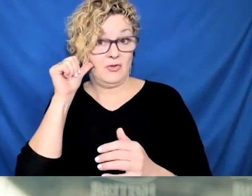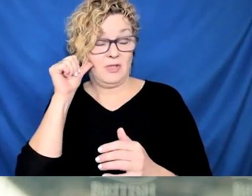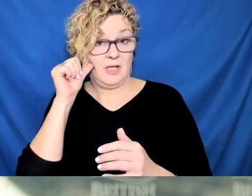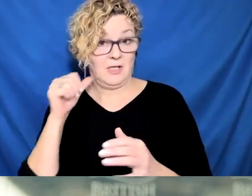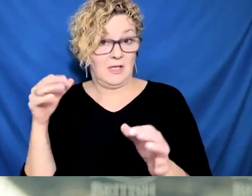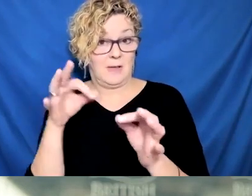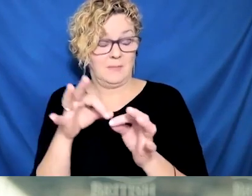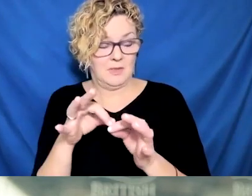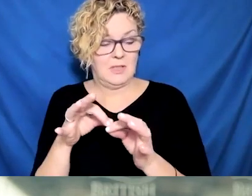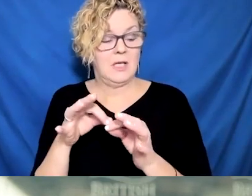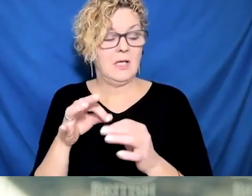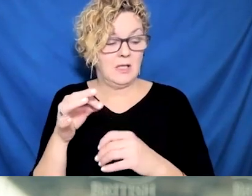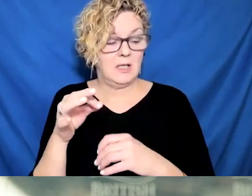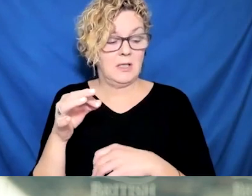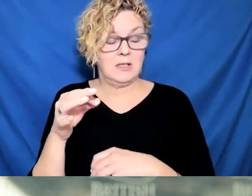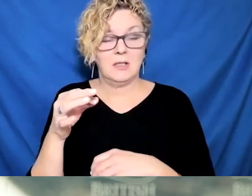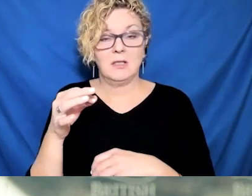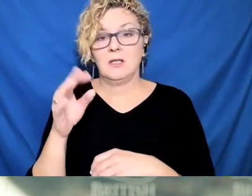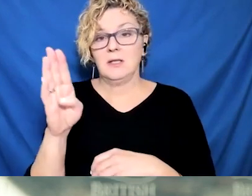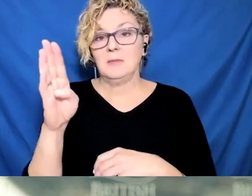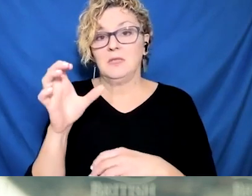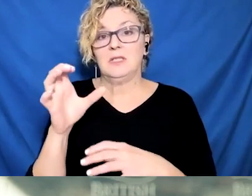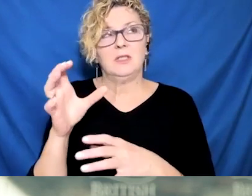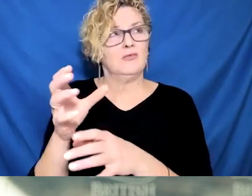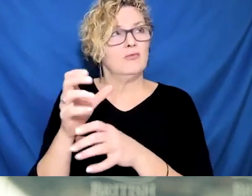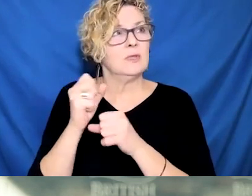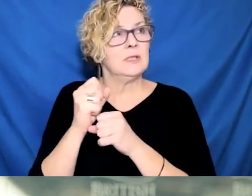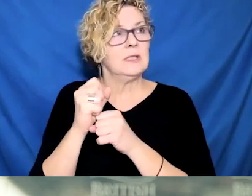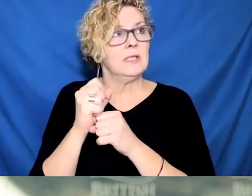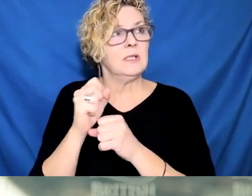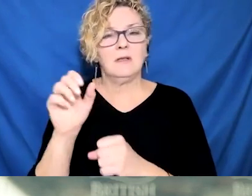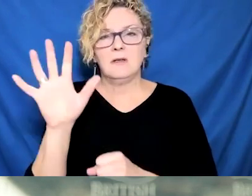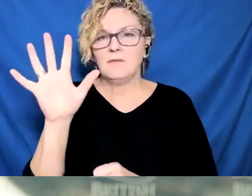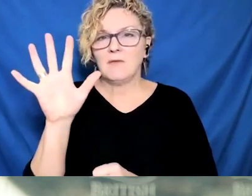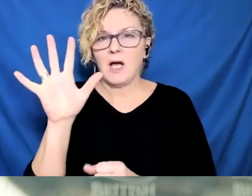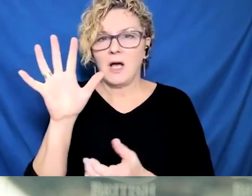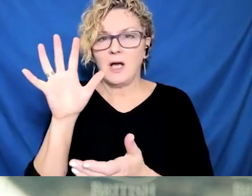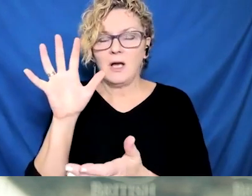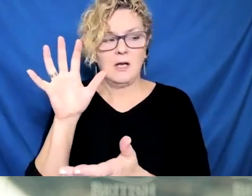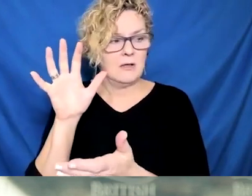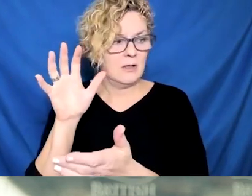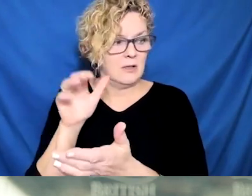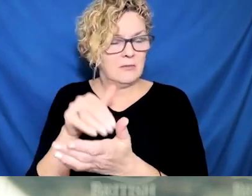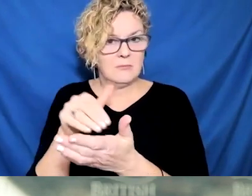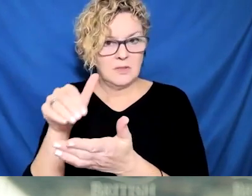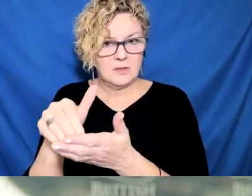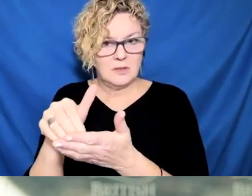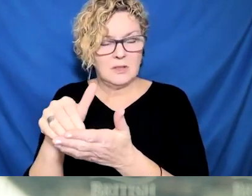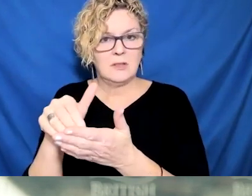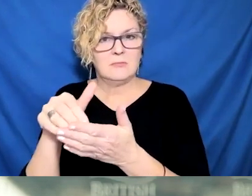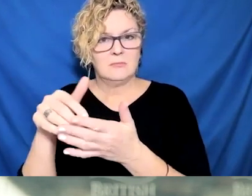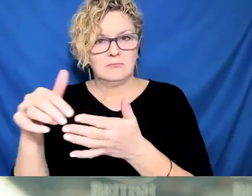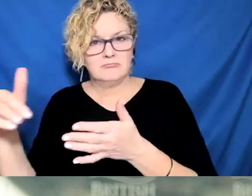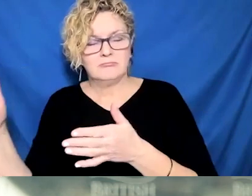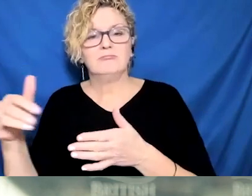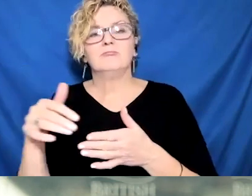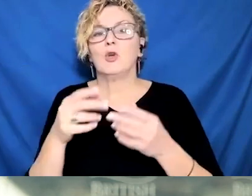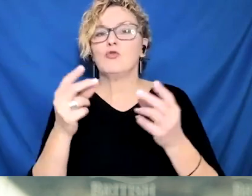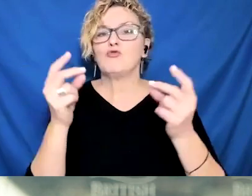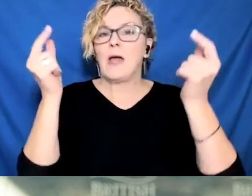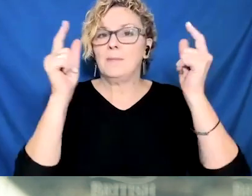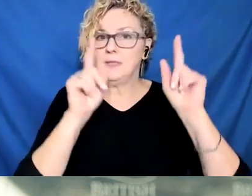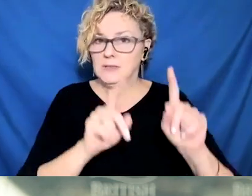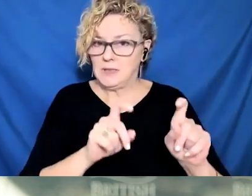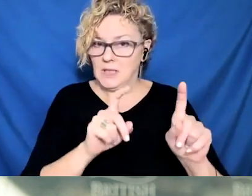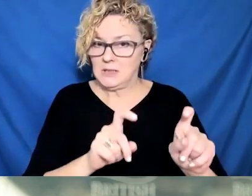236,998 more tests for use by businesses and organizations as part of the point of care screening program. And